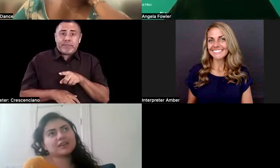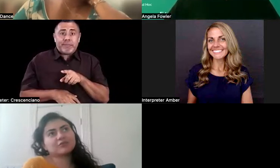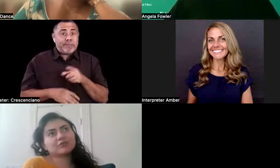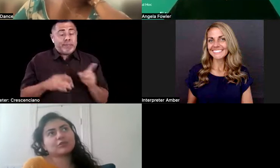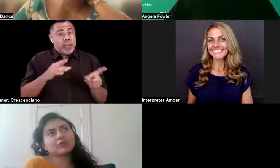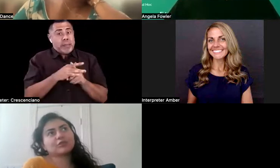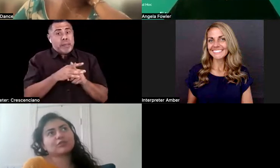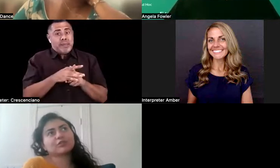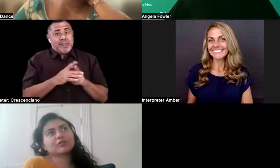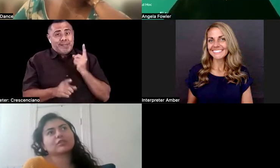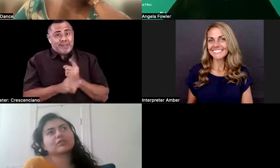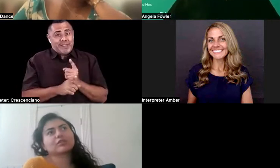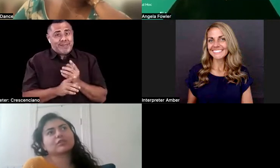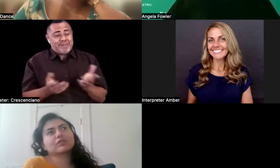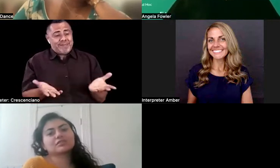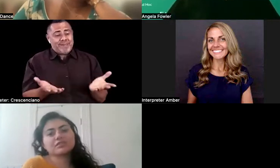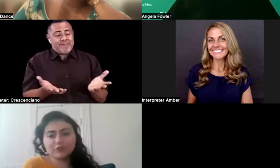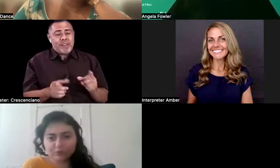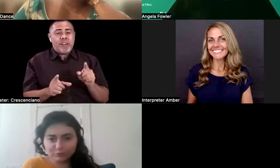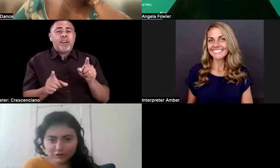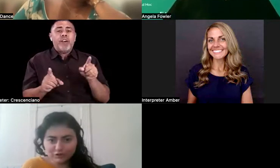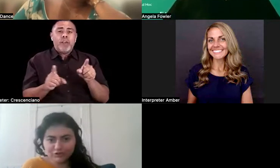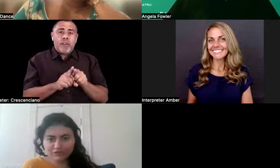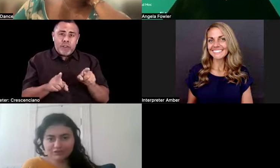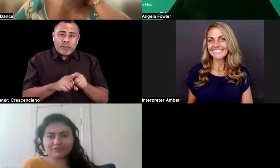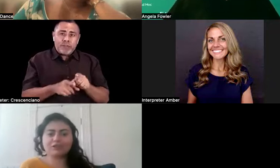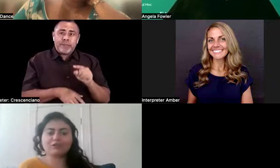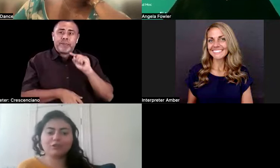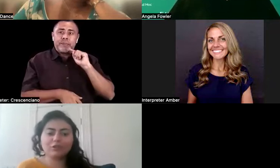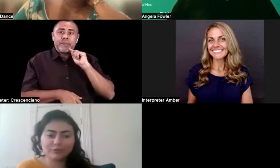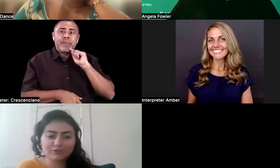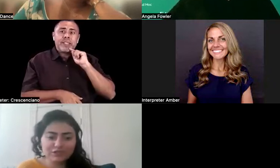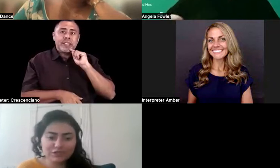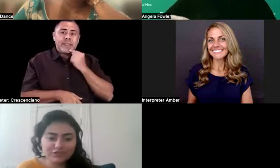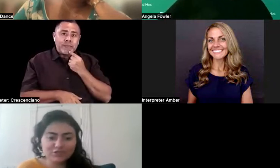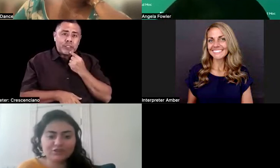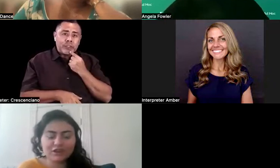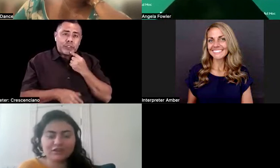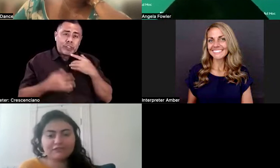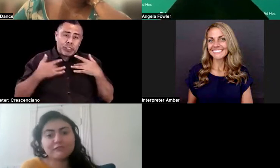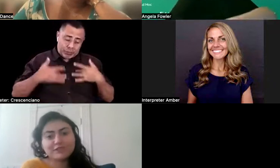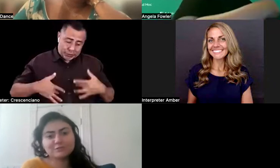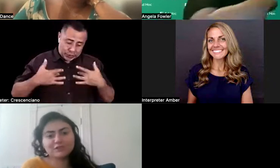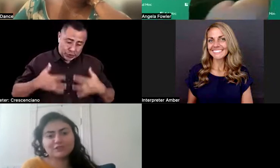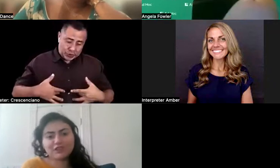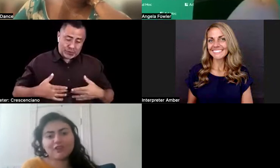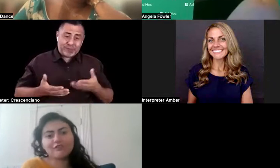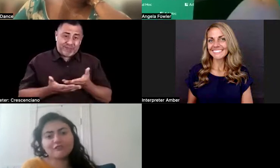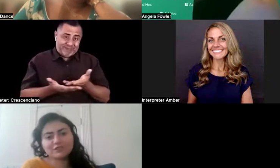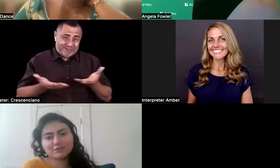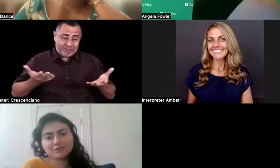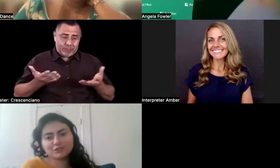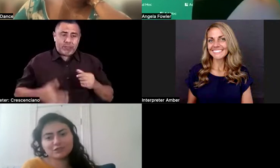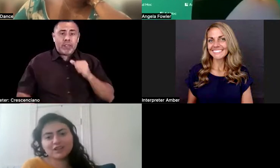and that also severe depression and all of those things, they're not invisible. They